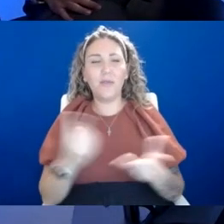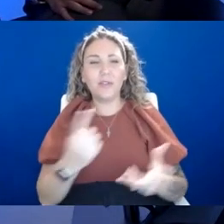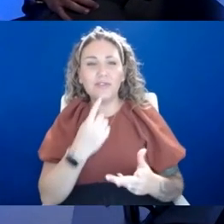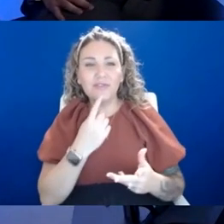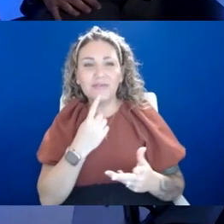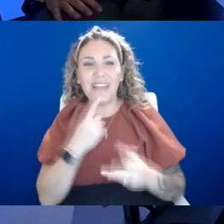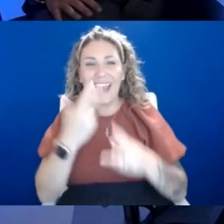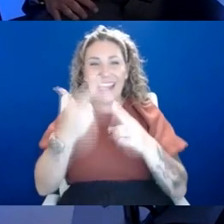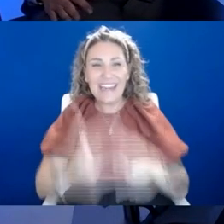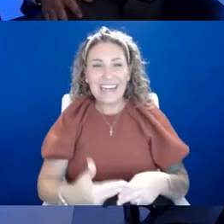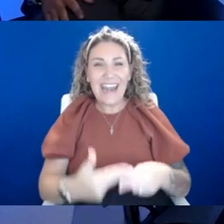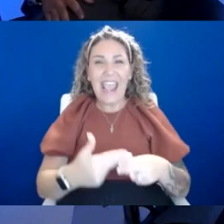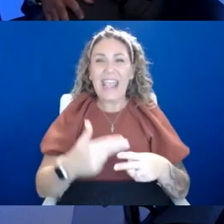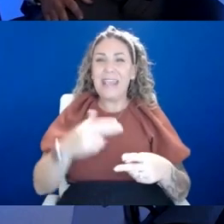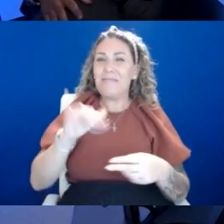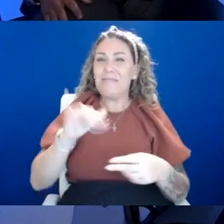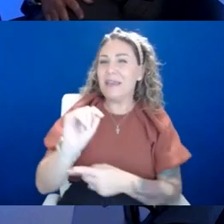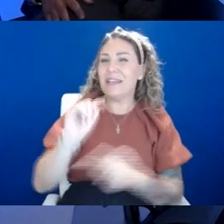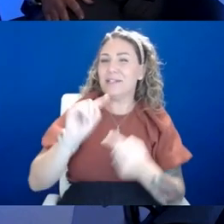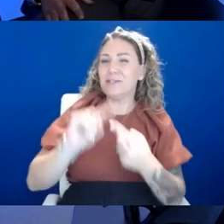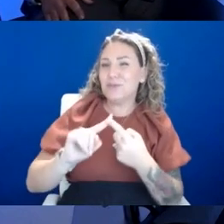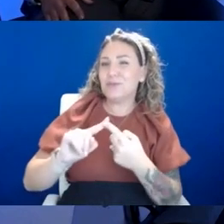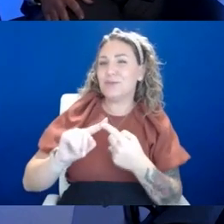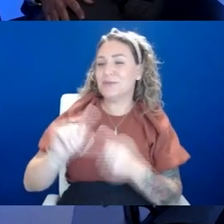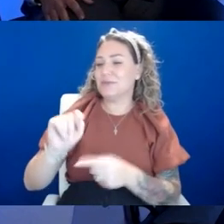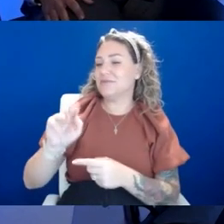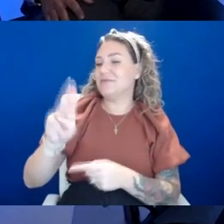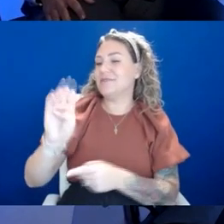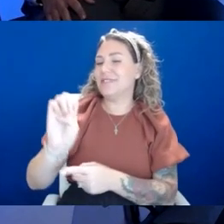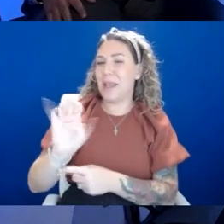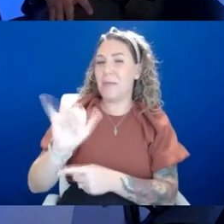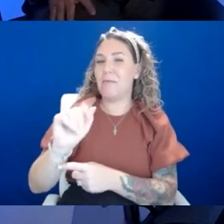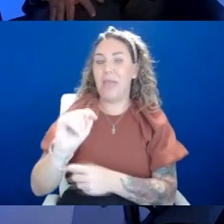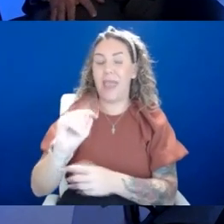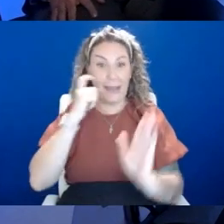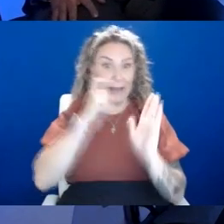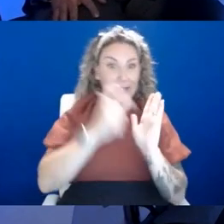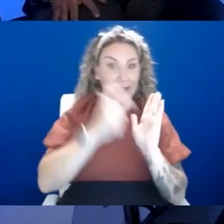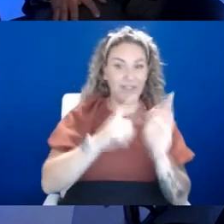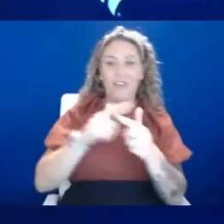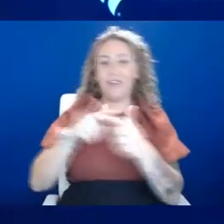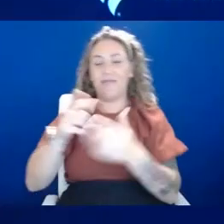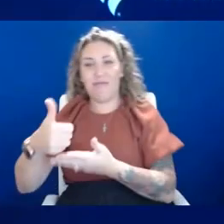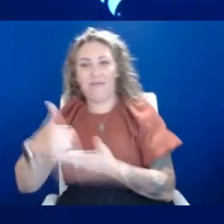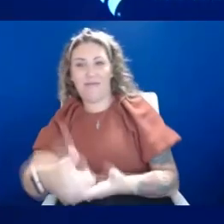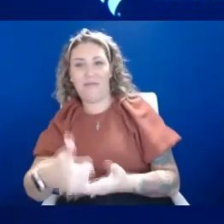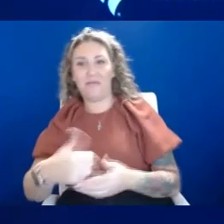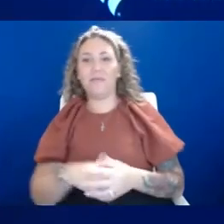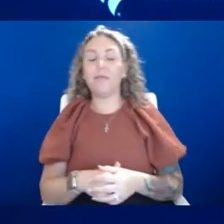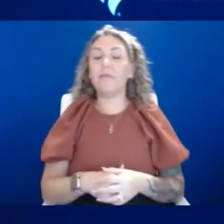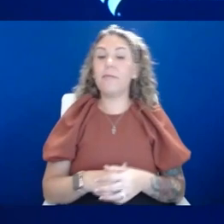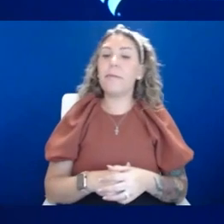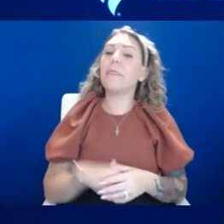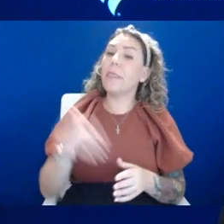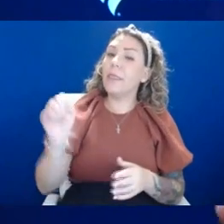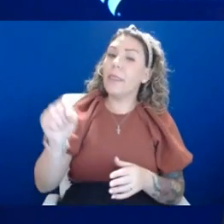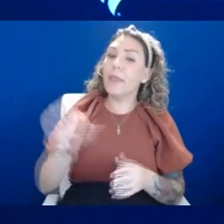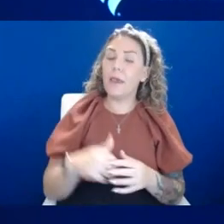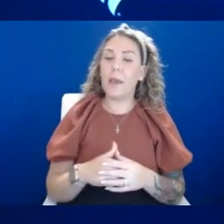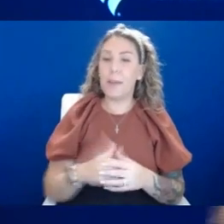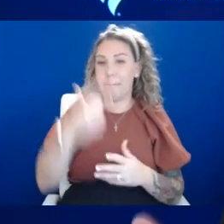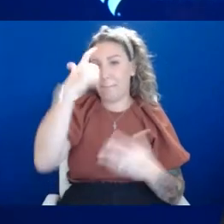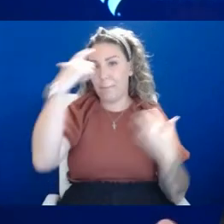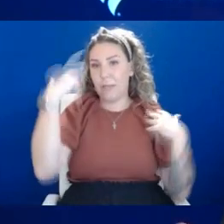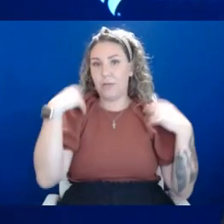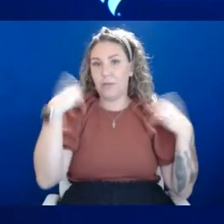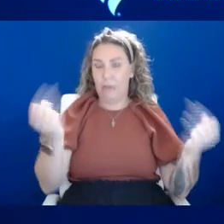tame it. it to tame it. I love that. Identify it and start getting help for it. Final thoughts, doc. Yeah. So I think, um, in mental health disorders in general,